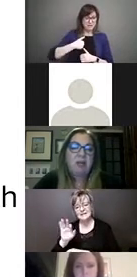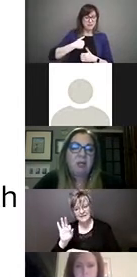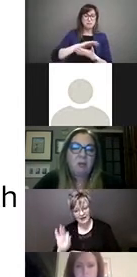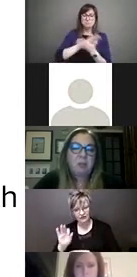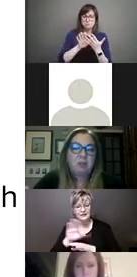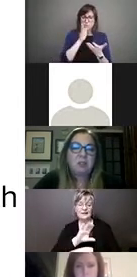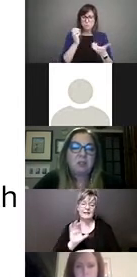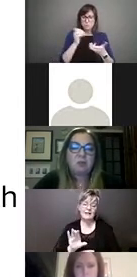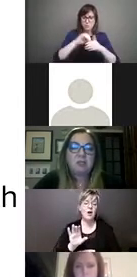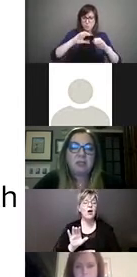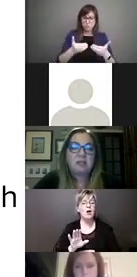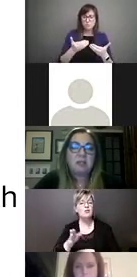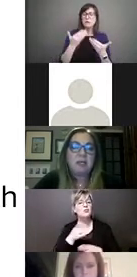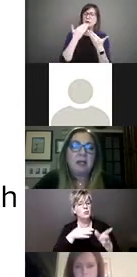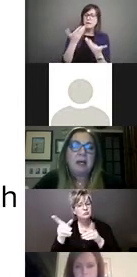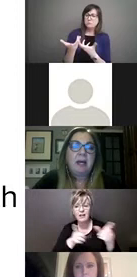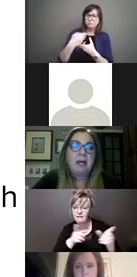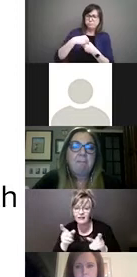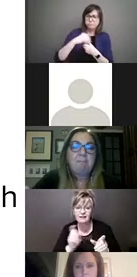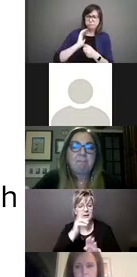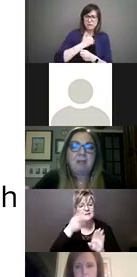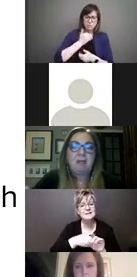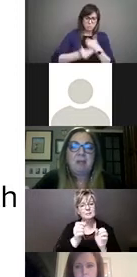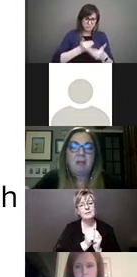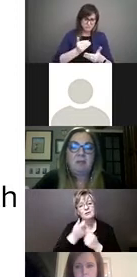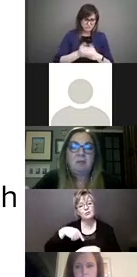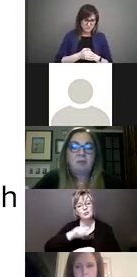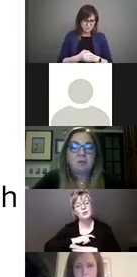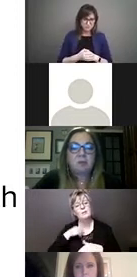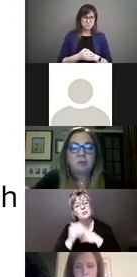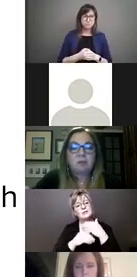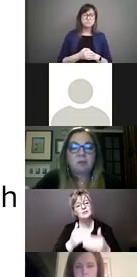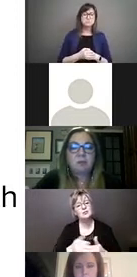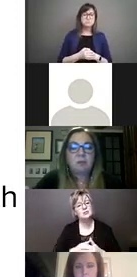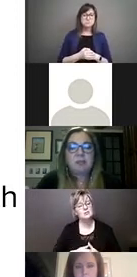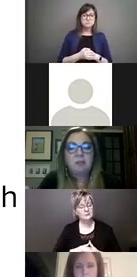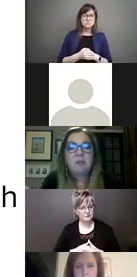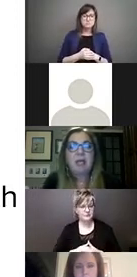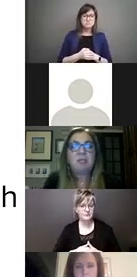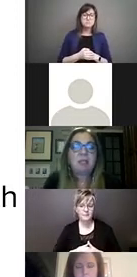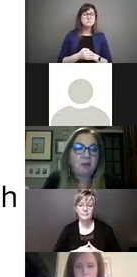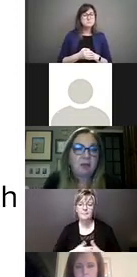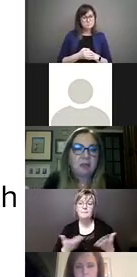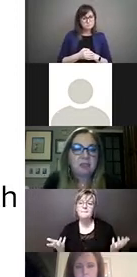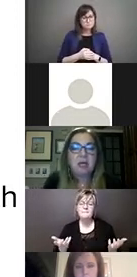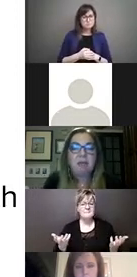invite you into this process. The first, the reason we came together at this time is